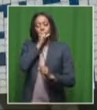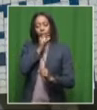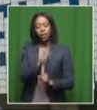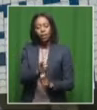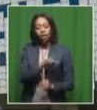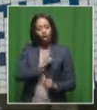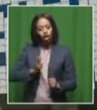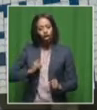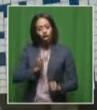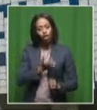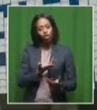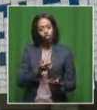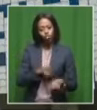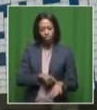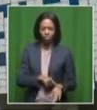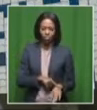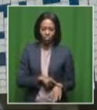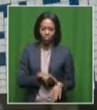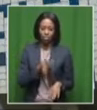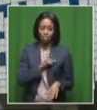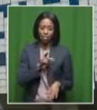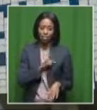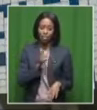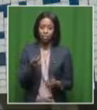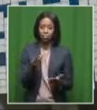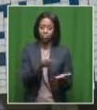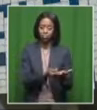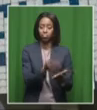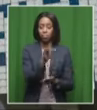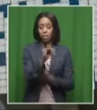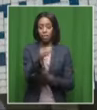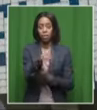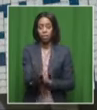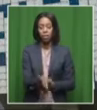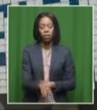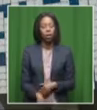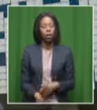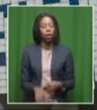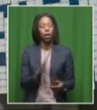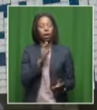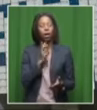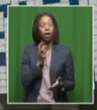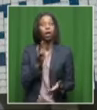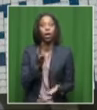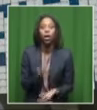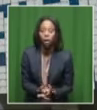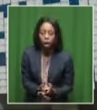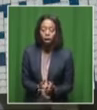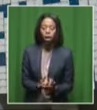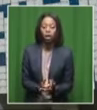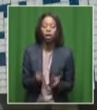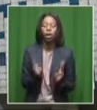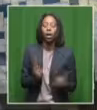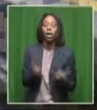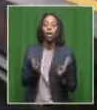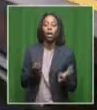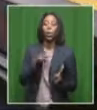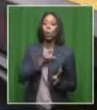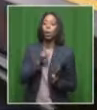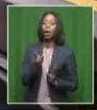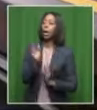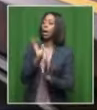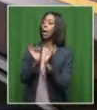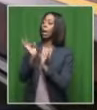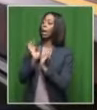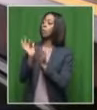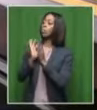for a very long time. And that's why they end up in ICU. My word. Silwane, you know, the case studies that you spoke to,